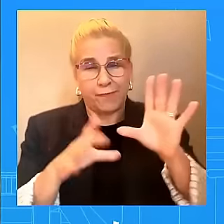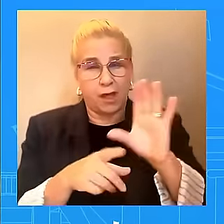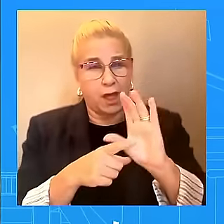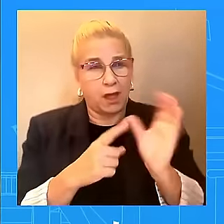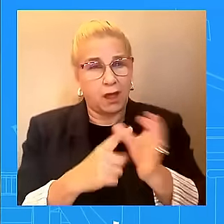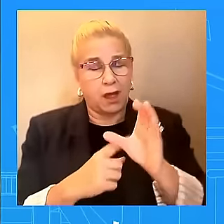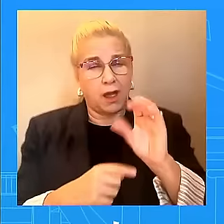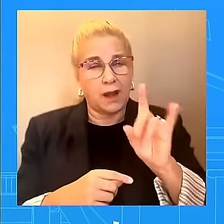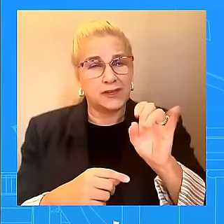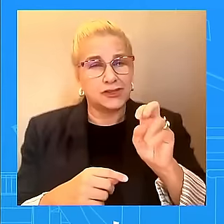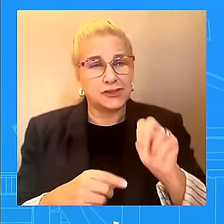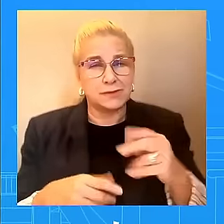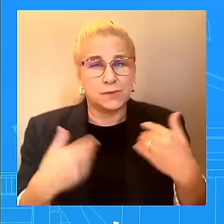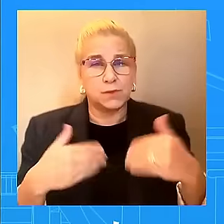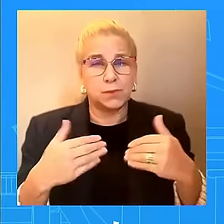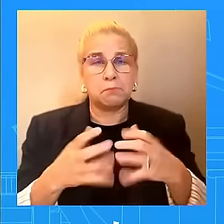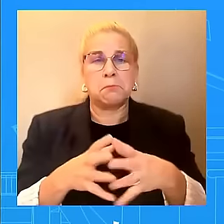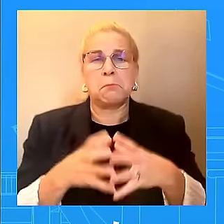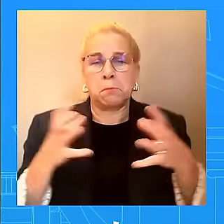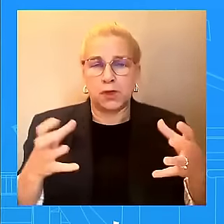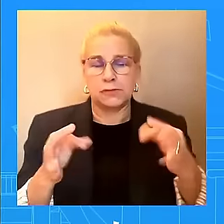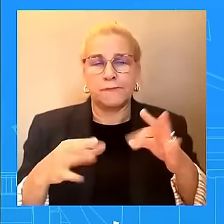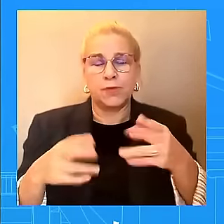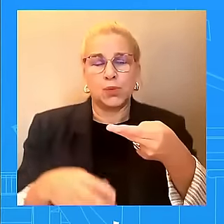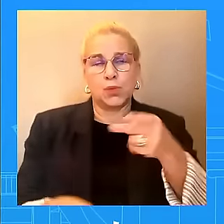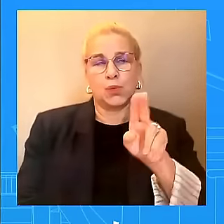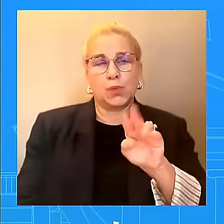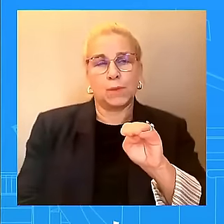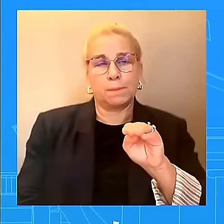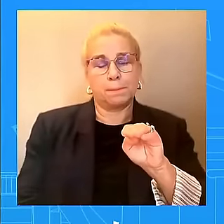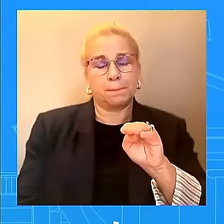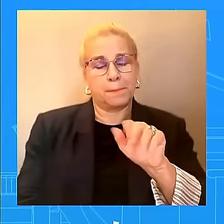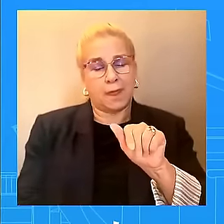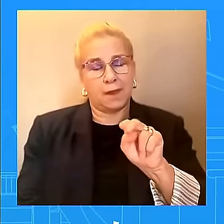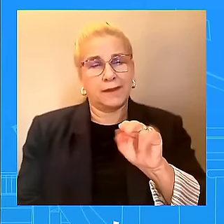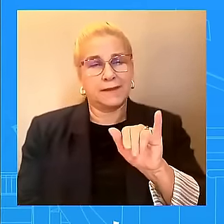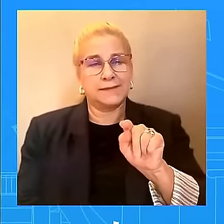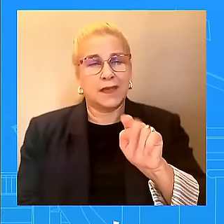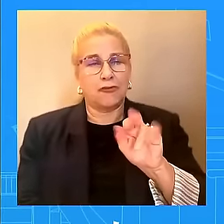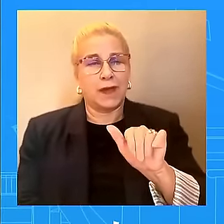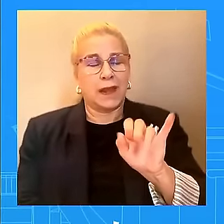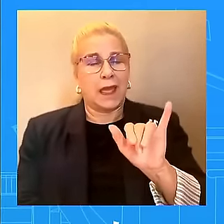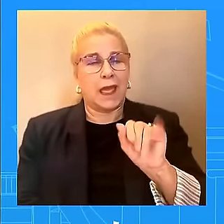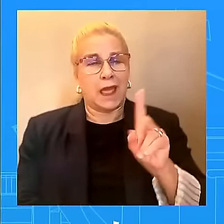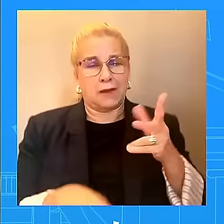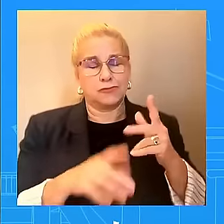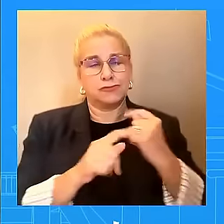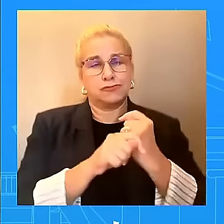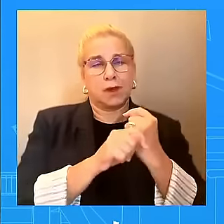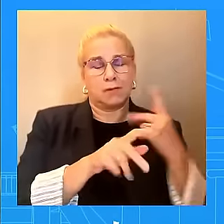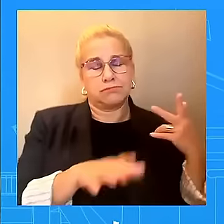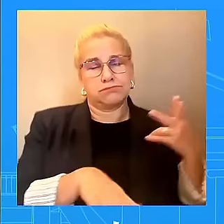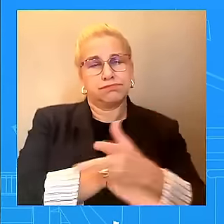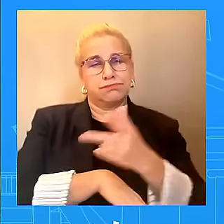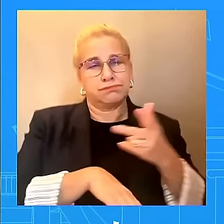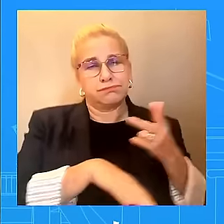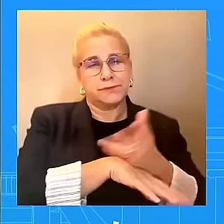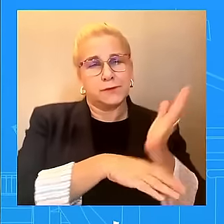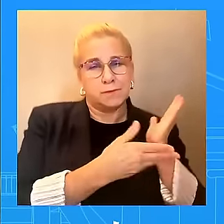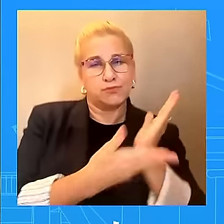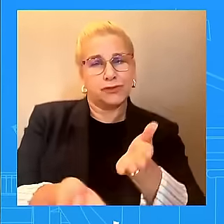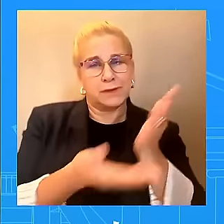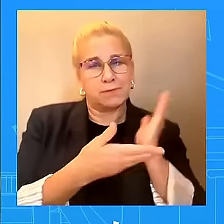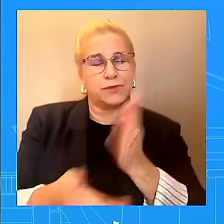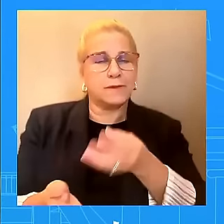happened since October 7th, we also mourn the loss of innocent life in Gaza, where